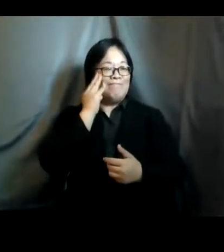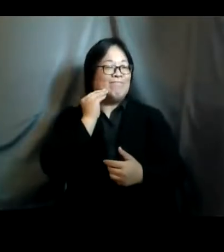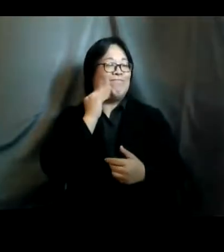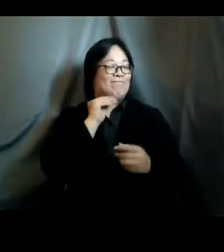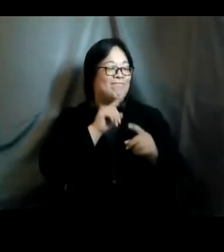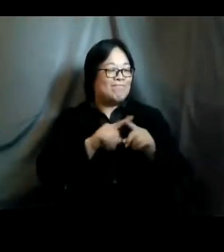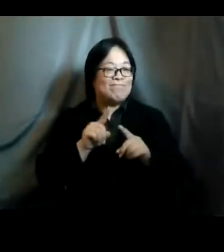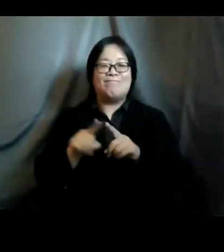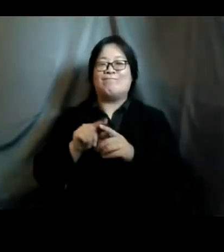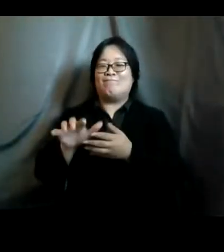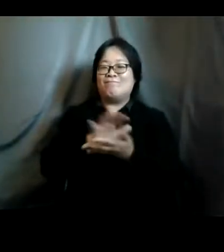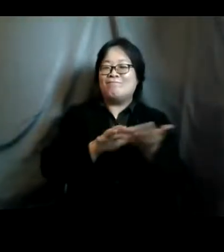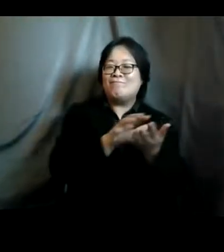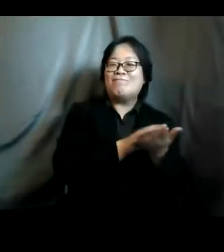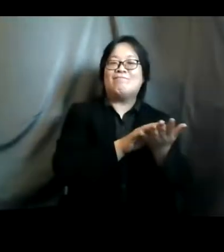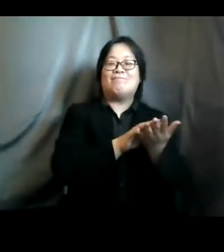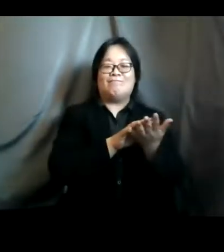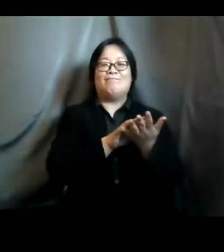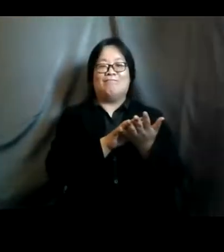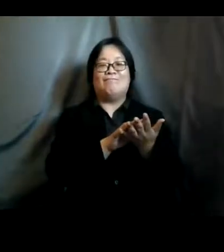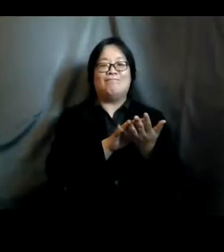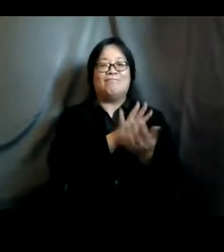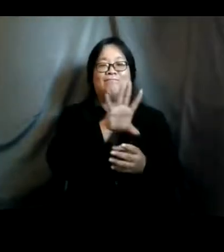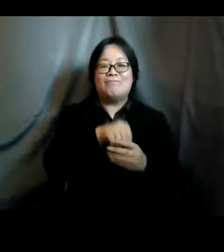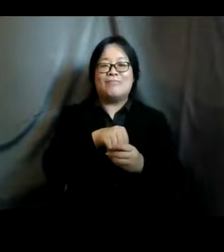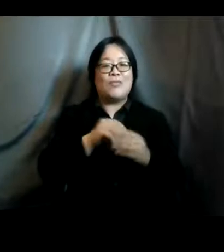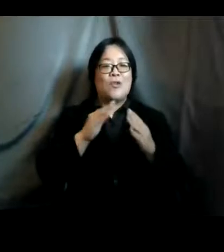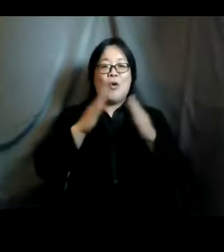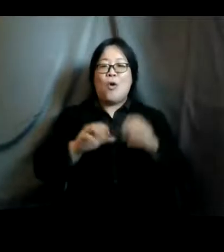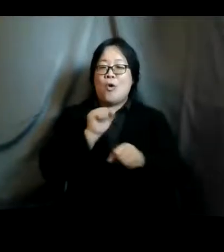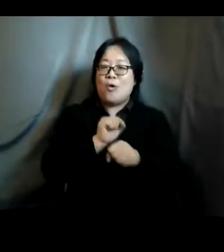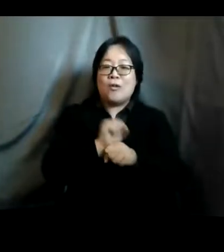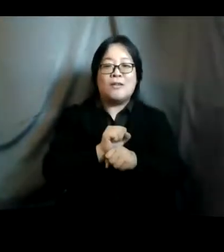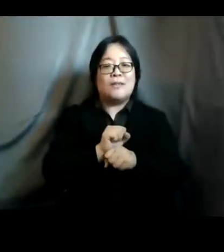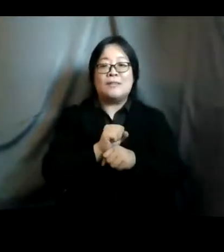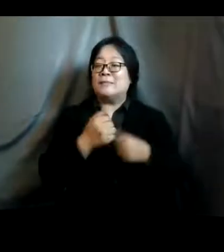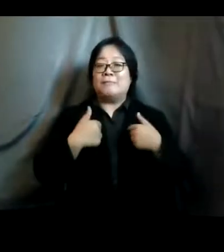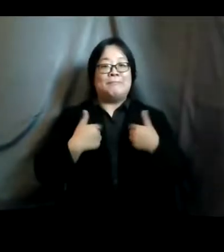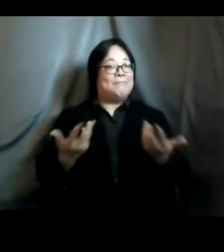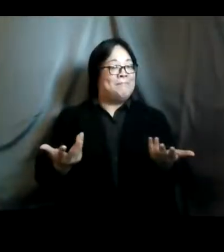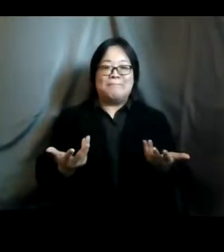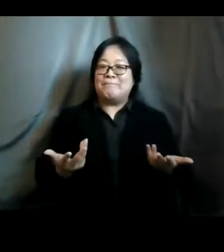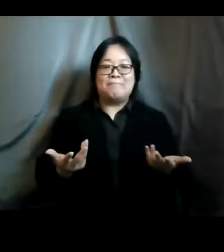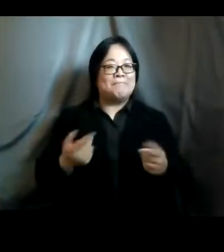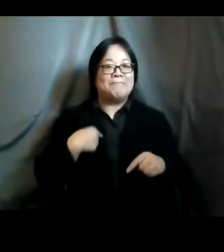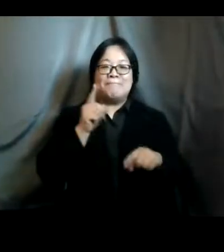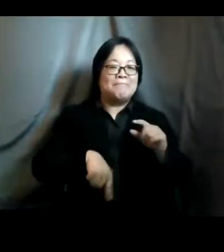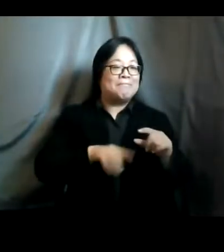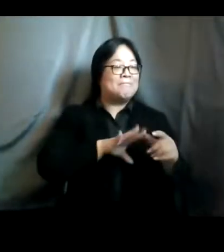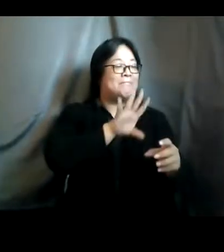this program uh as uh working from home would not allow me to um participate in such a